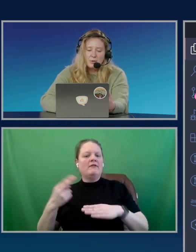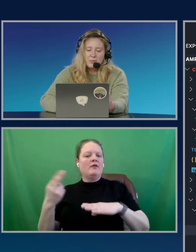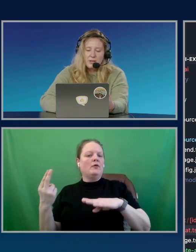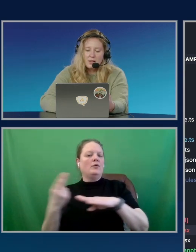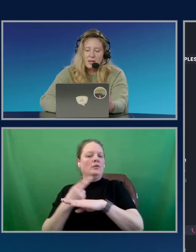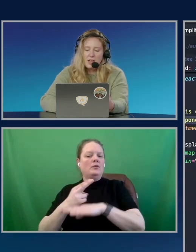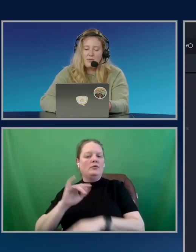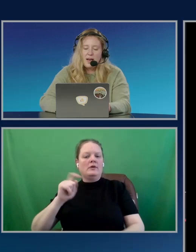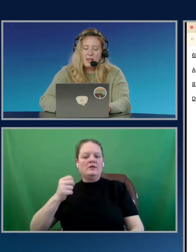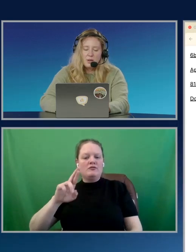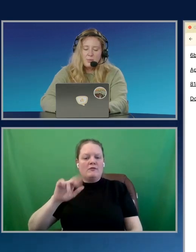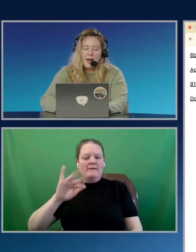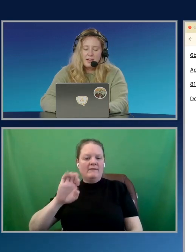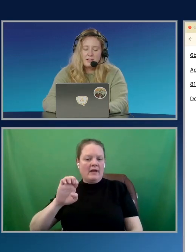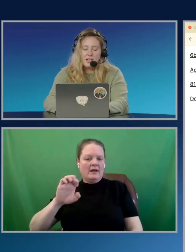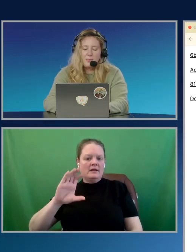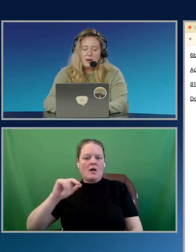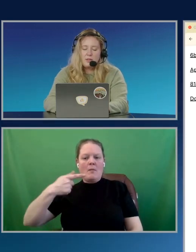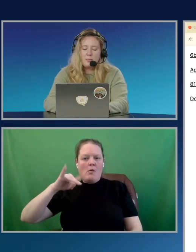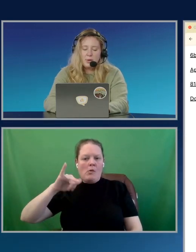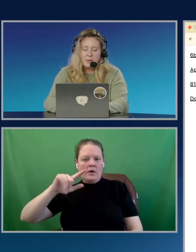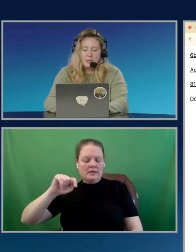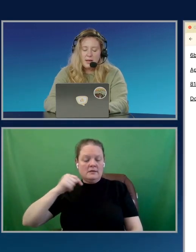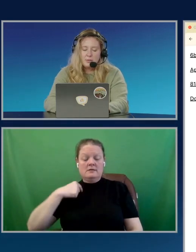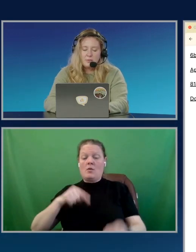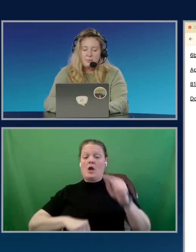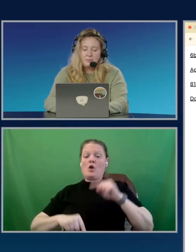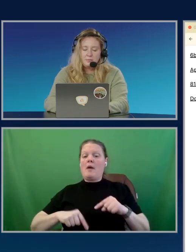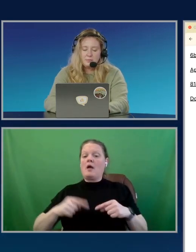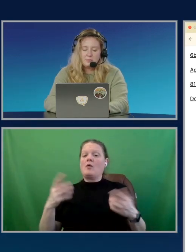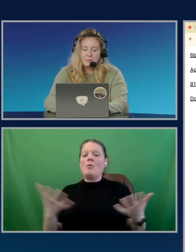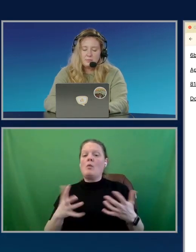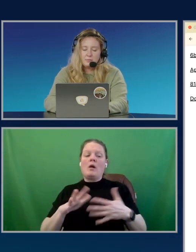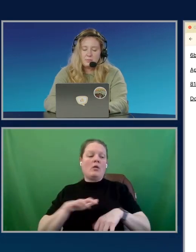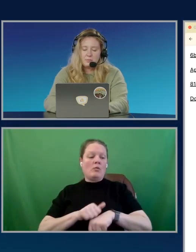So if I go back and say, what are the appointment times?